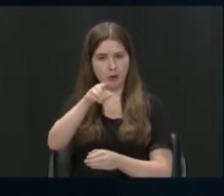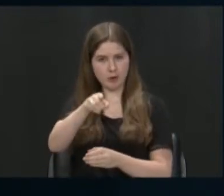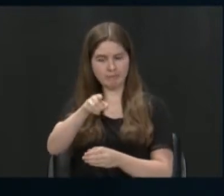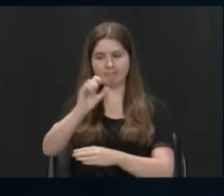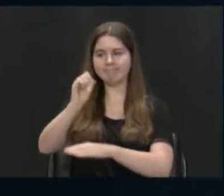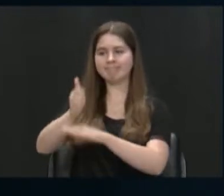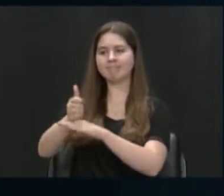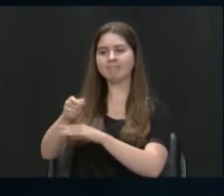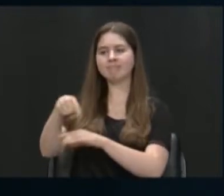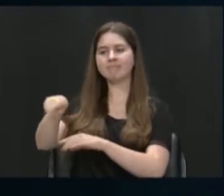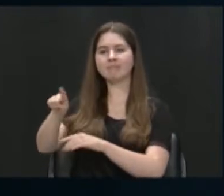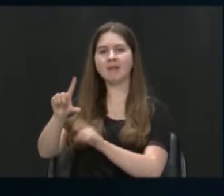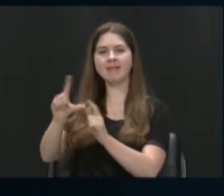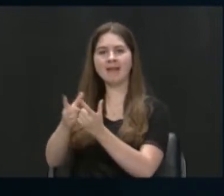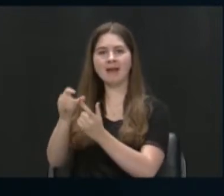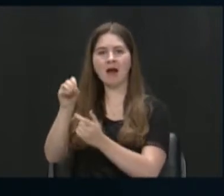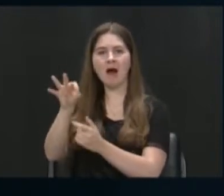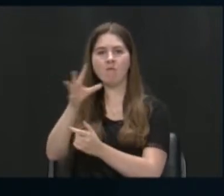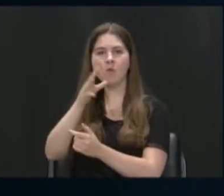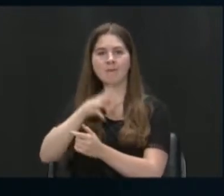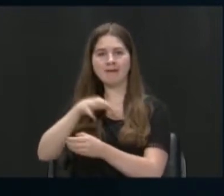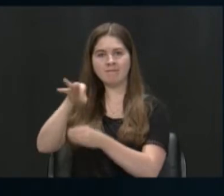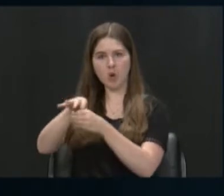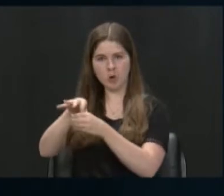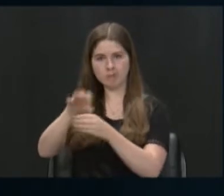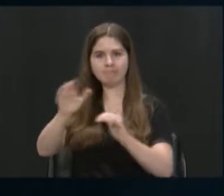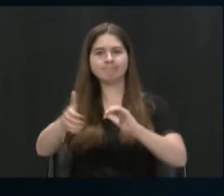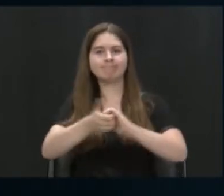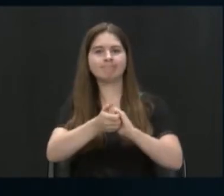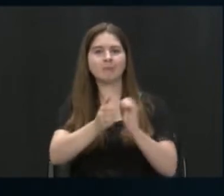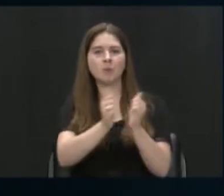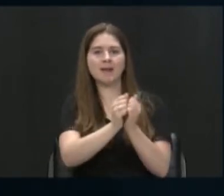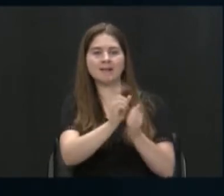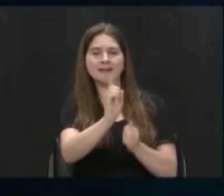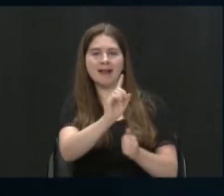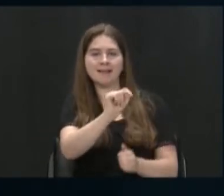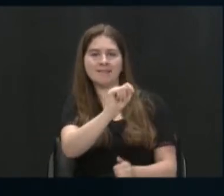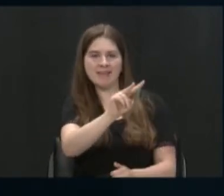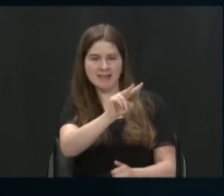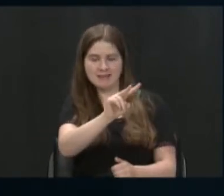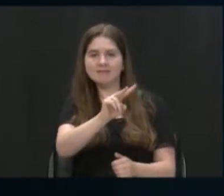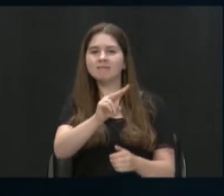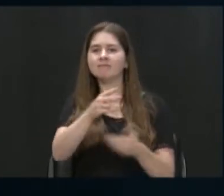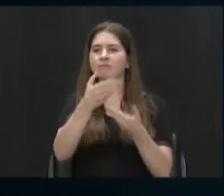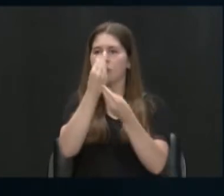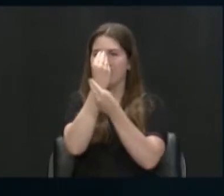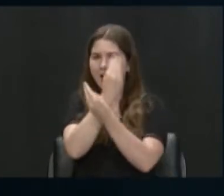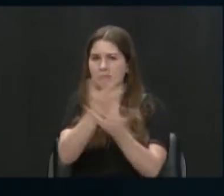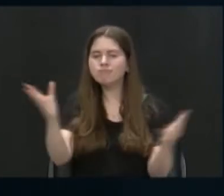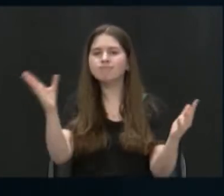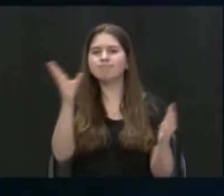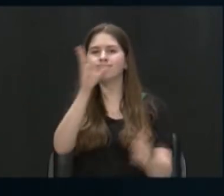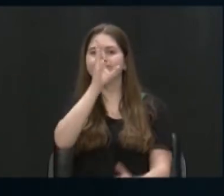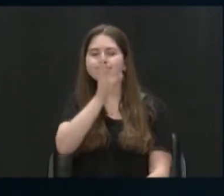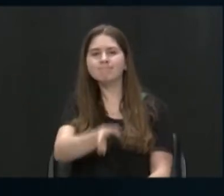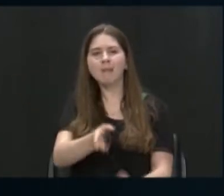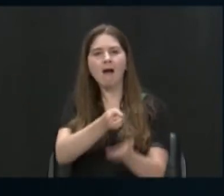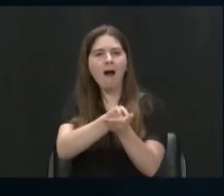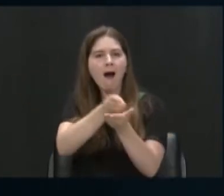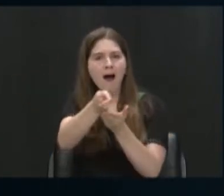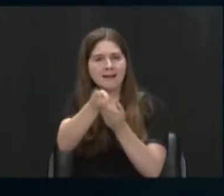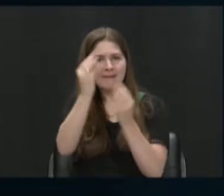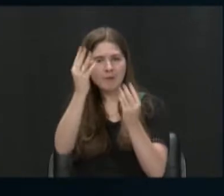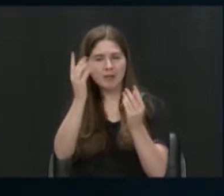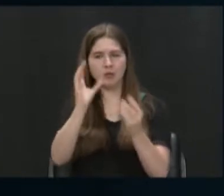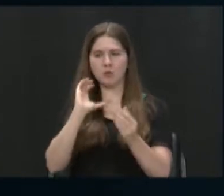with Dayton Access Television to provide unbiased, nonpartisan information on issues that are relevant to our friends and neighbors throughout the greater